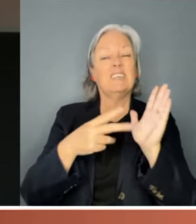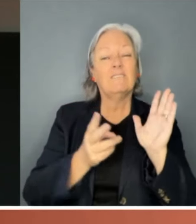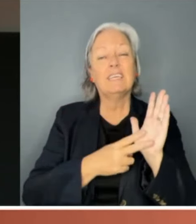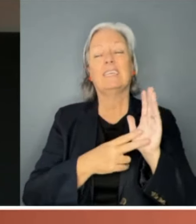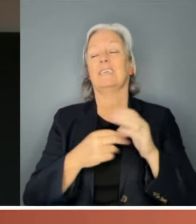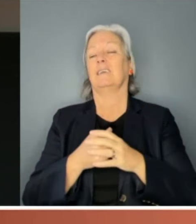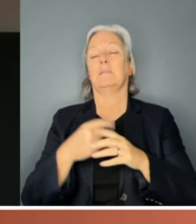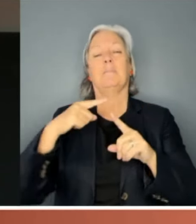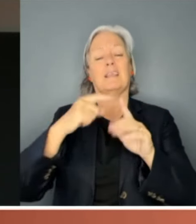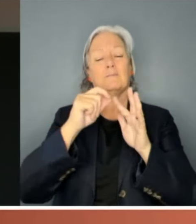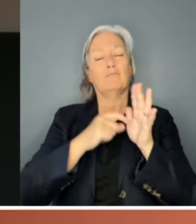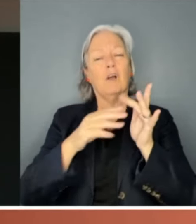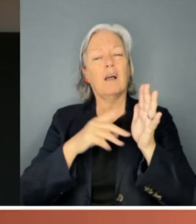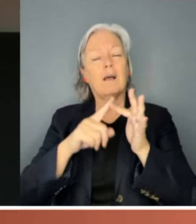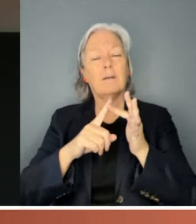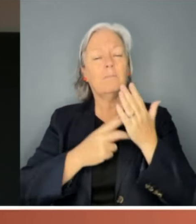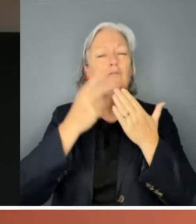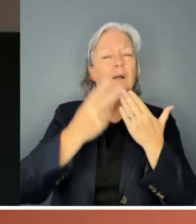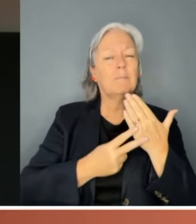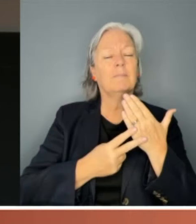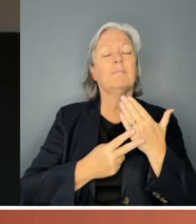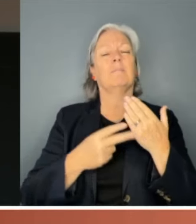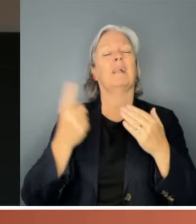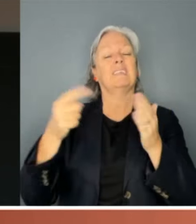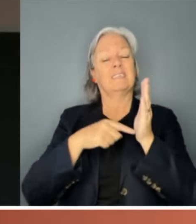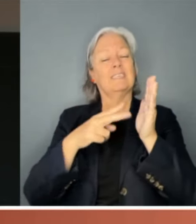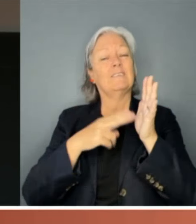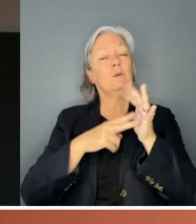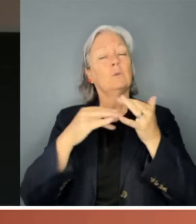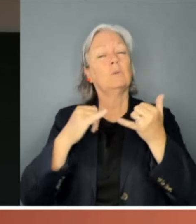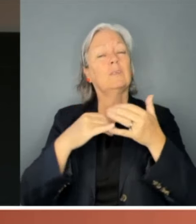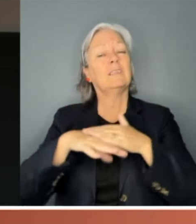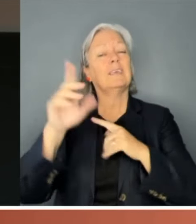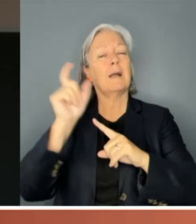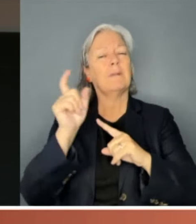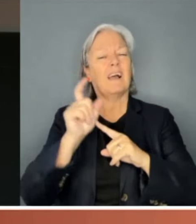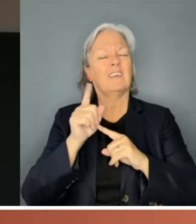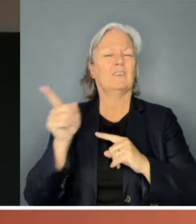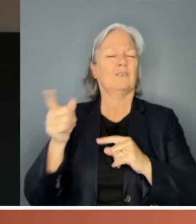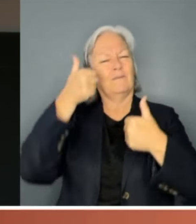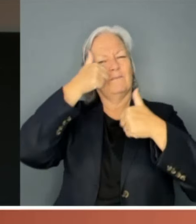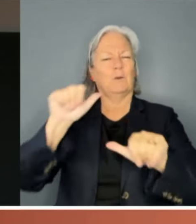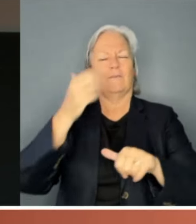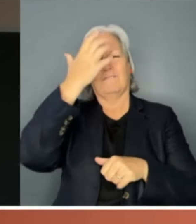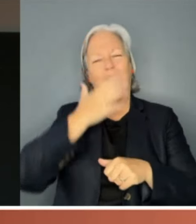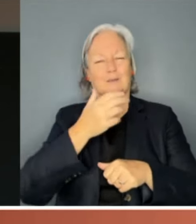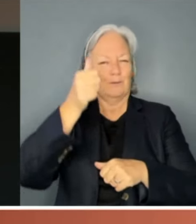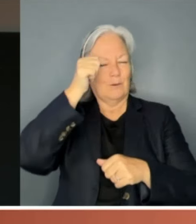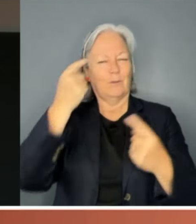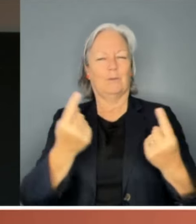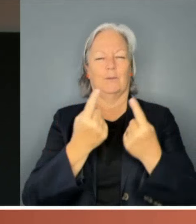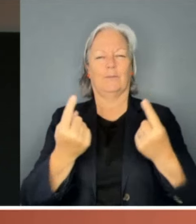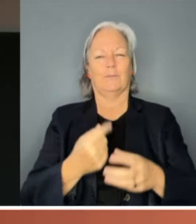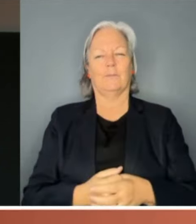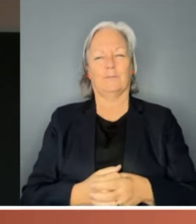ABC TV news in Canberra. For many of us in our room, she's a very familiar face. As a long-standing advocate